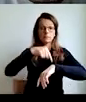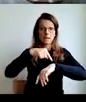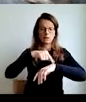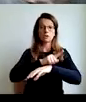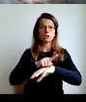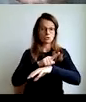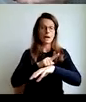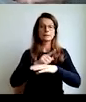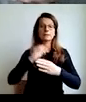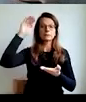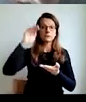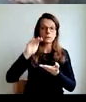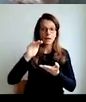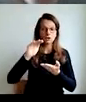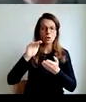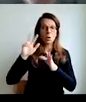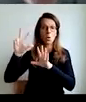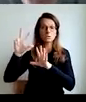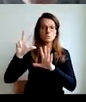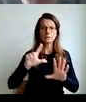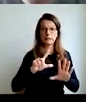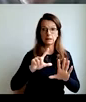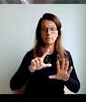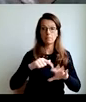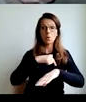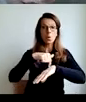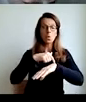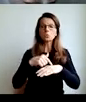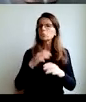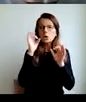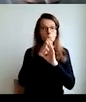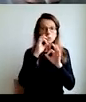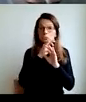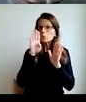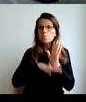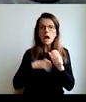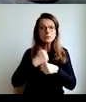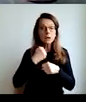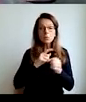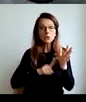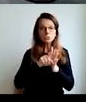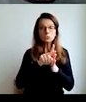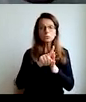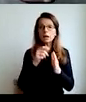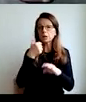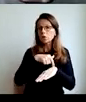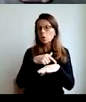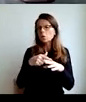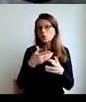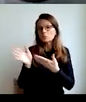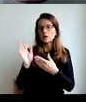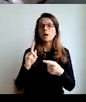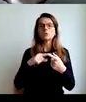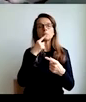can't work in hours to seven, and productivity doesn't fall, and we rummage for around